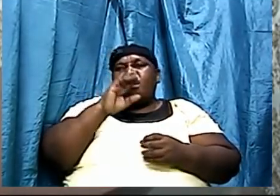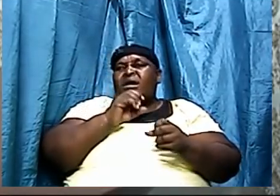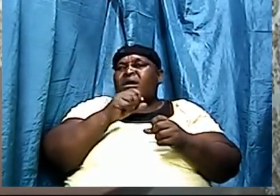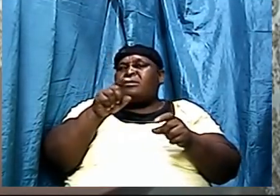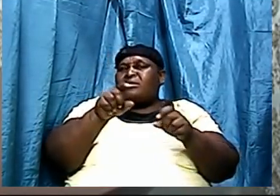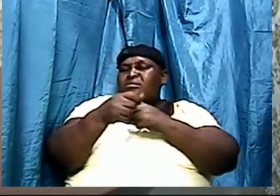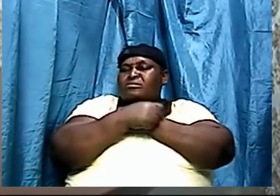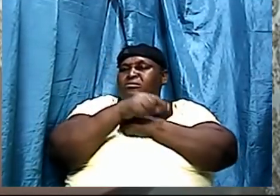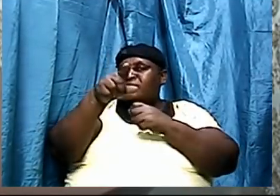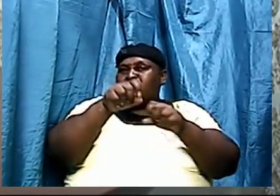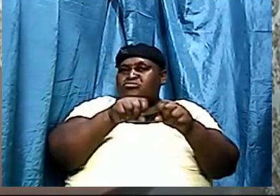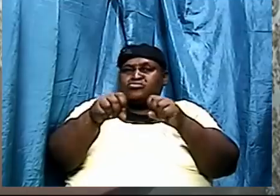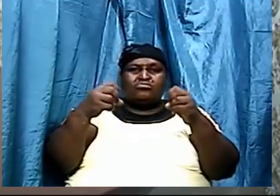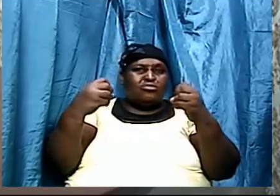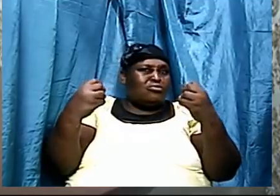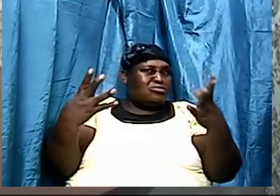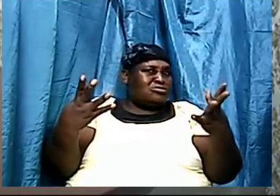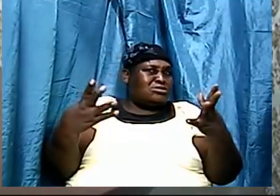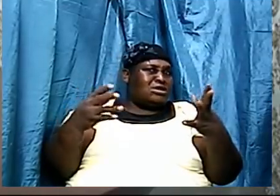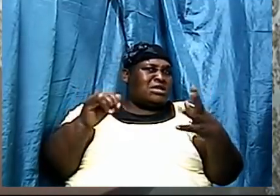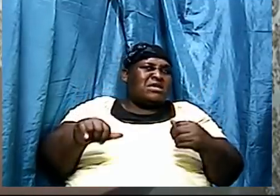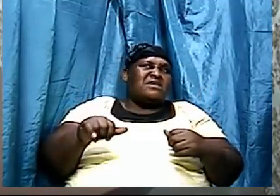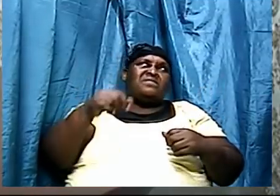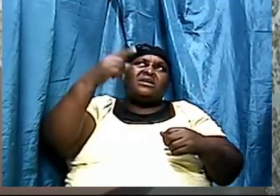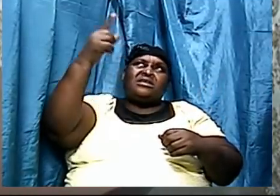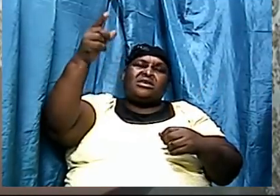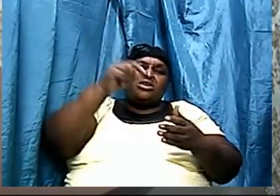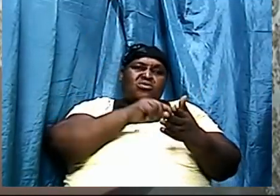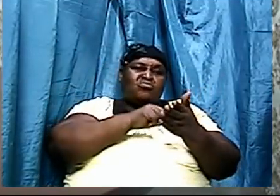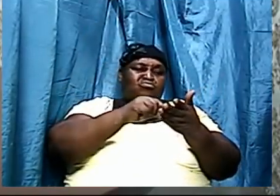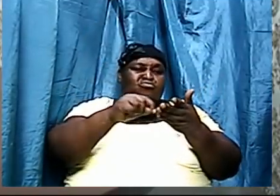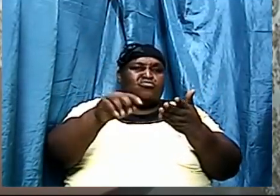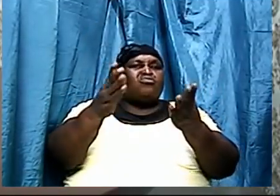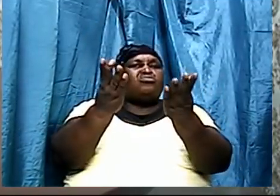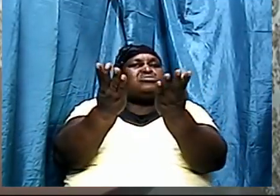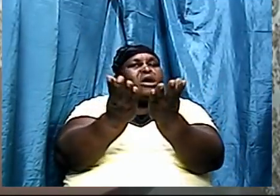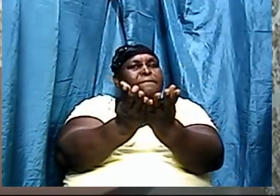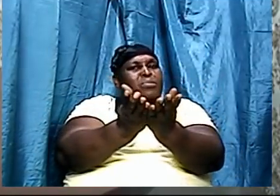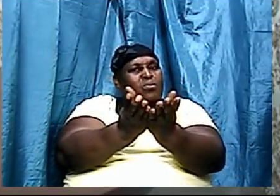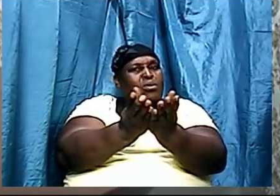so much that he wrote a book he